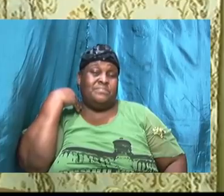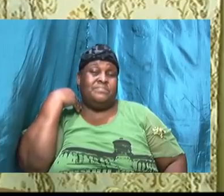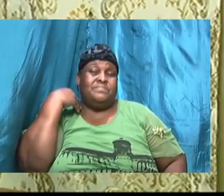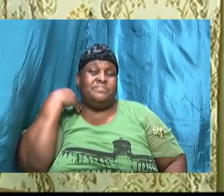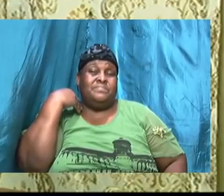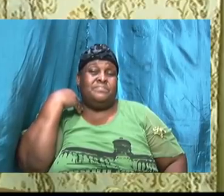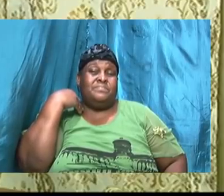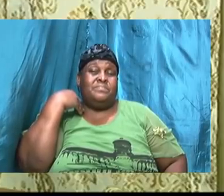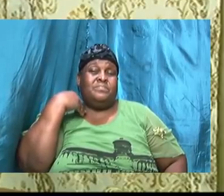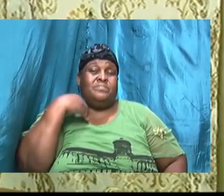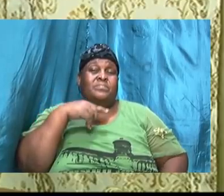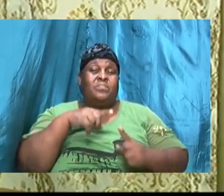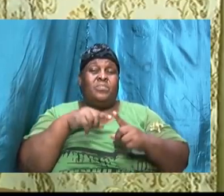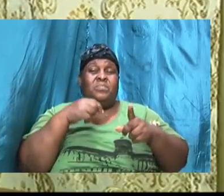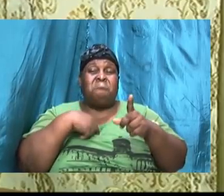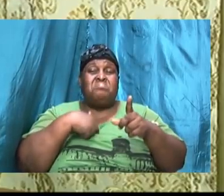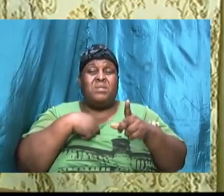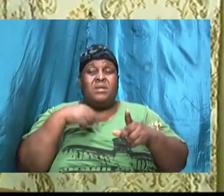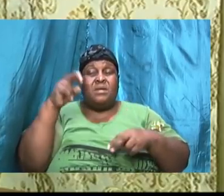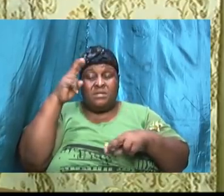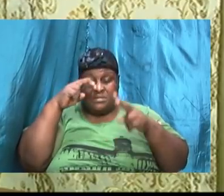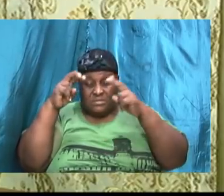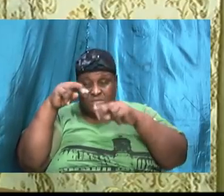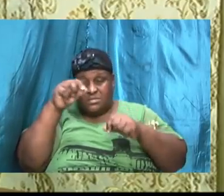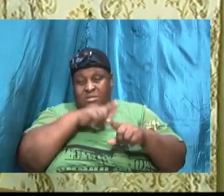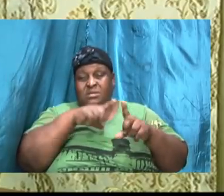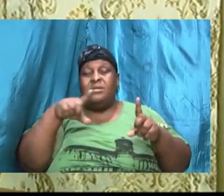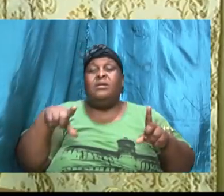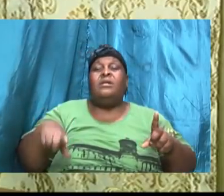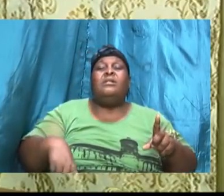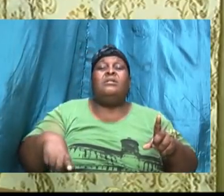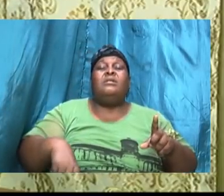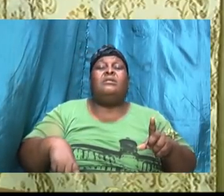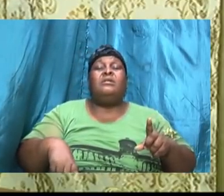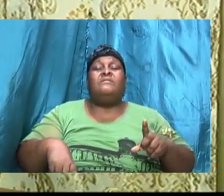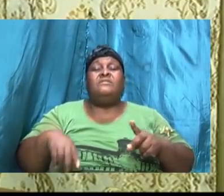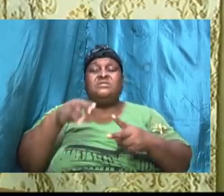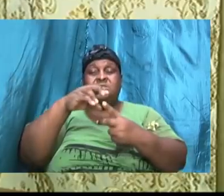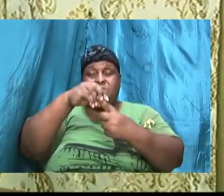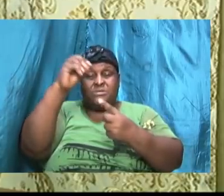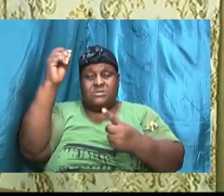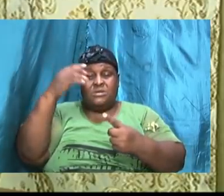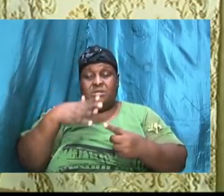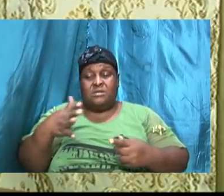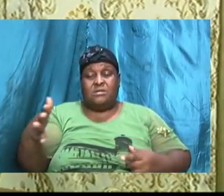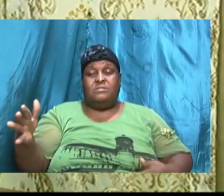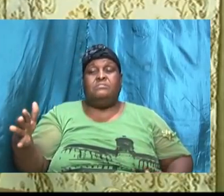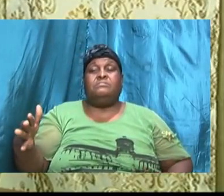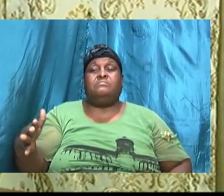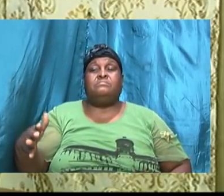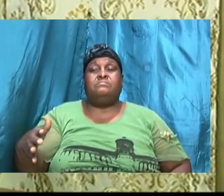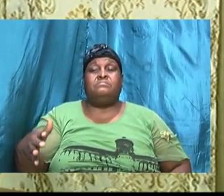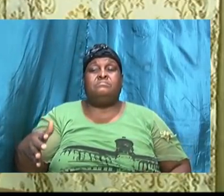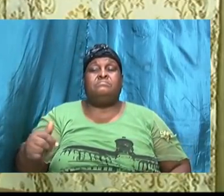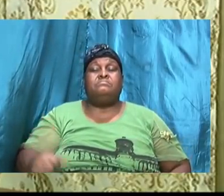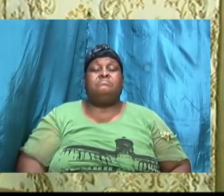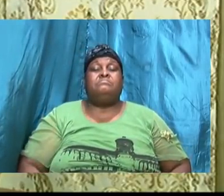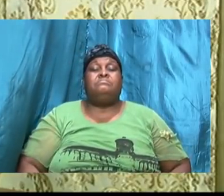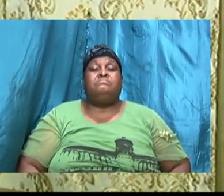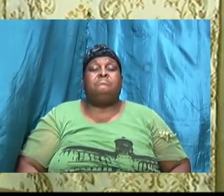when I sought the Lord about a particular thing and there was this